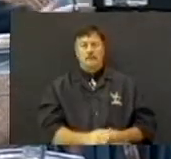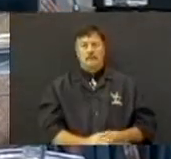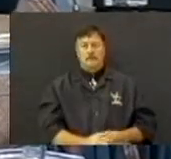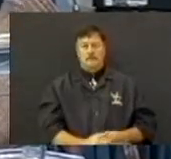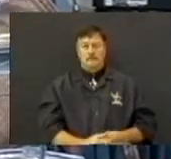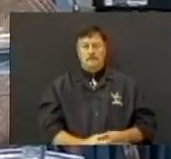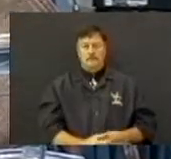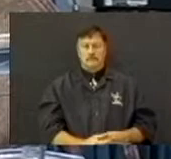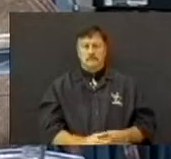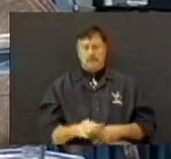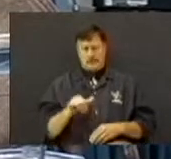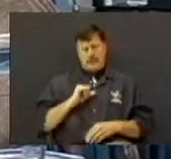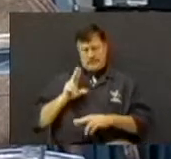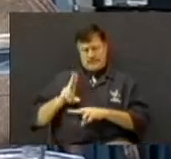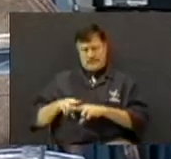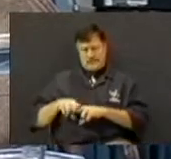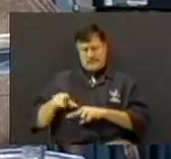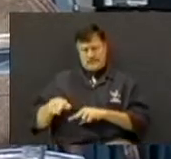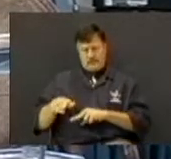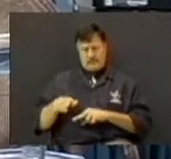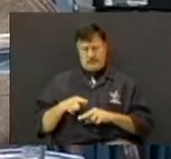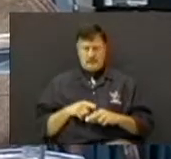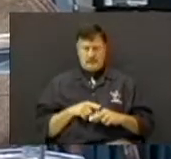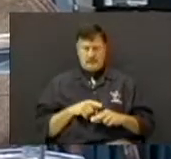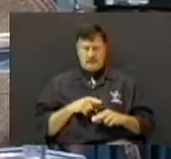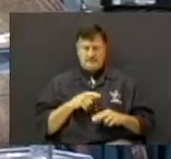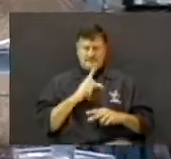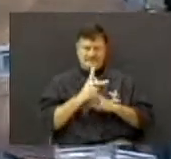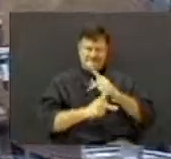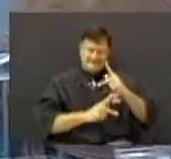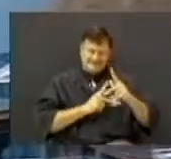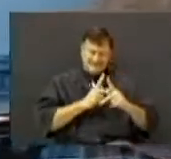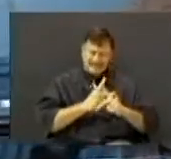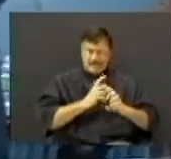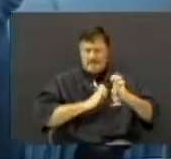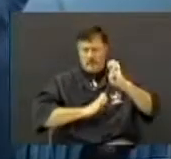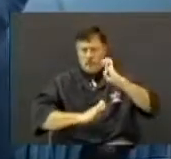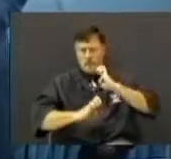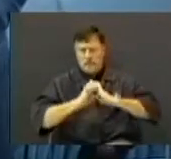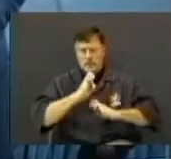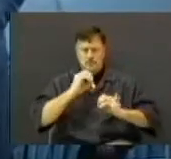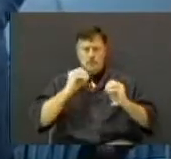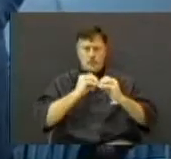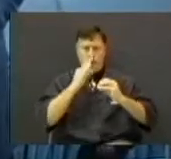I was sitting there, and I'll be honest with you, I'm a little emotional today, more so than normal.